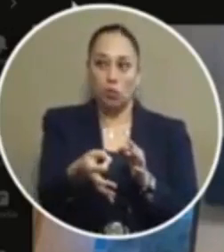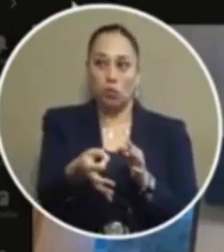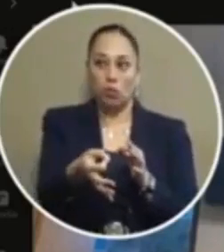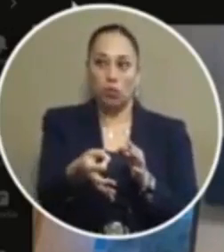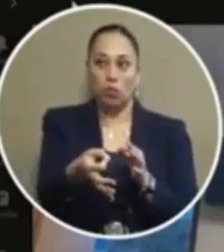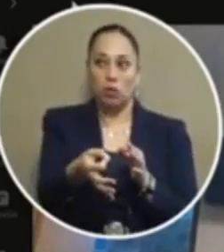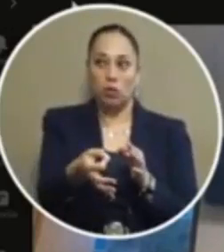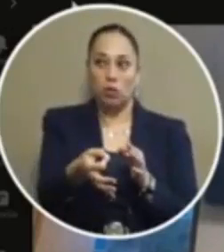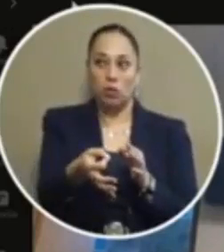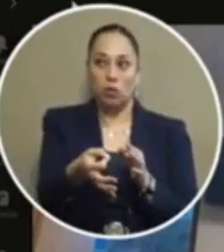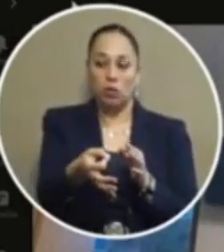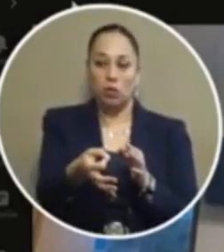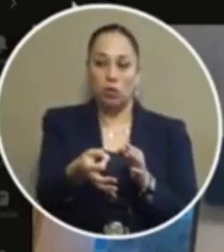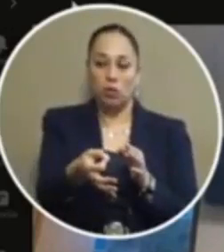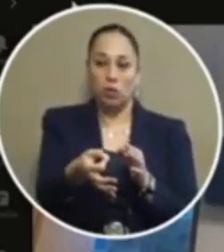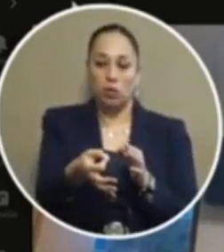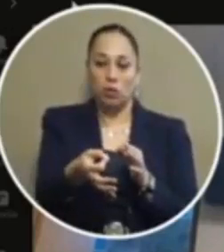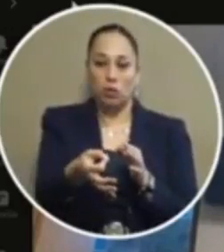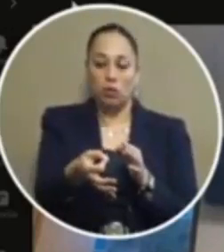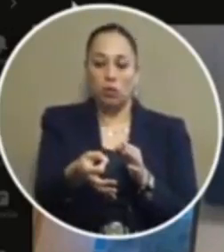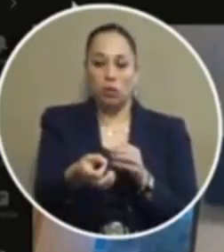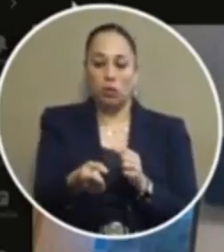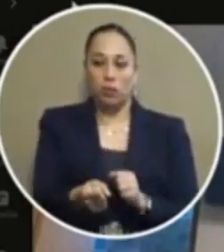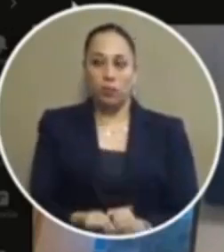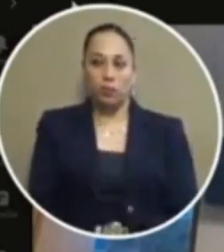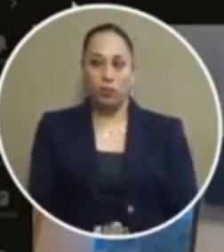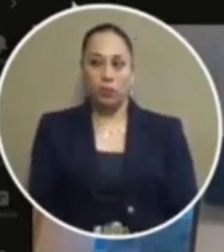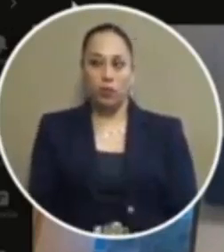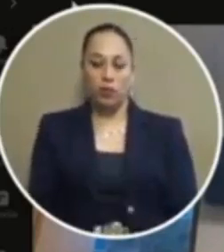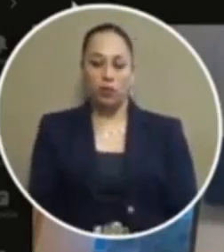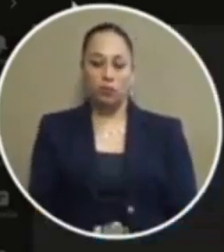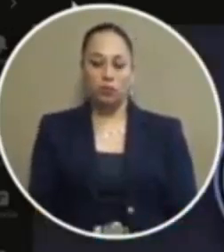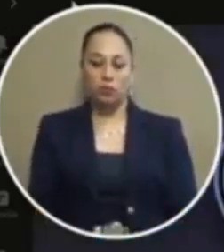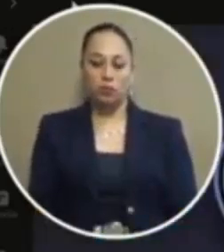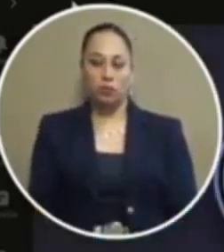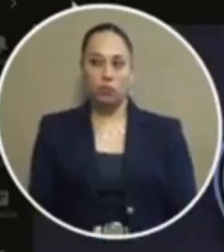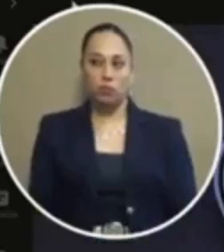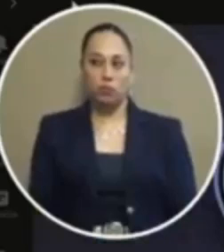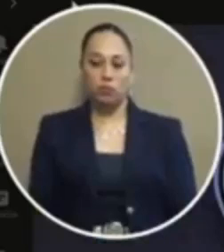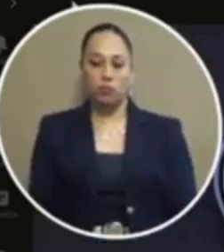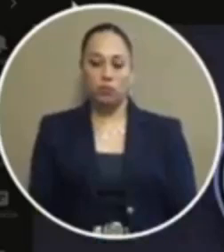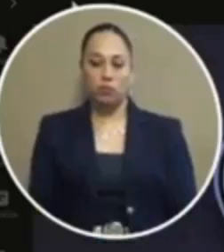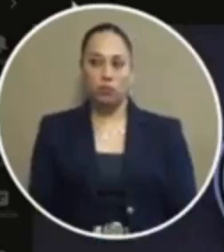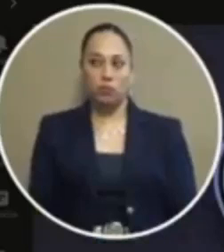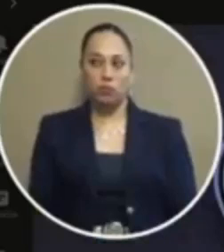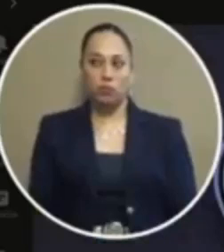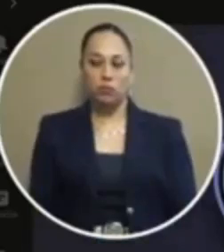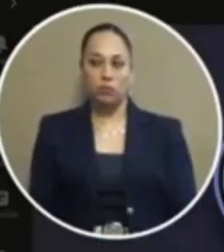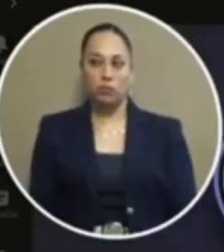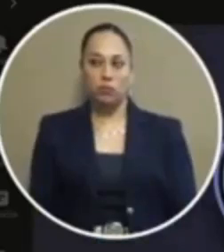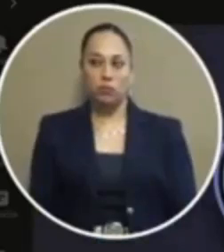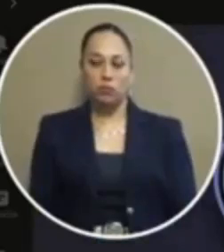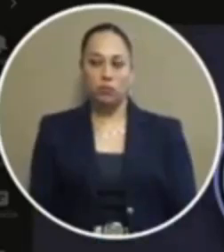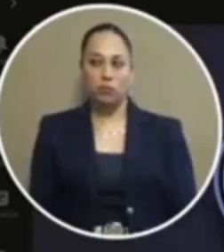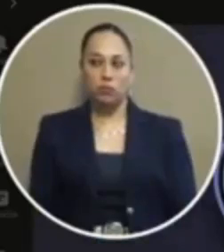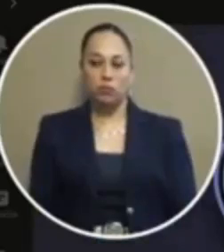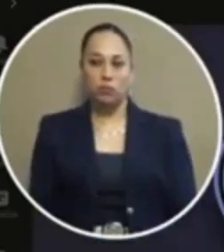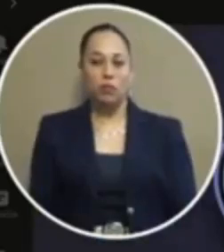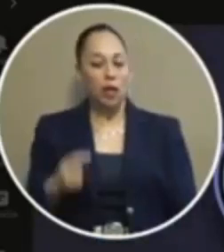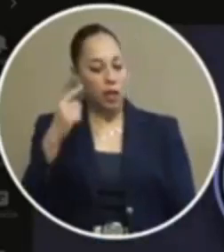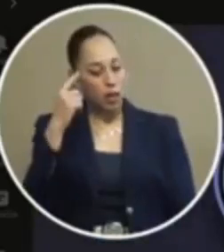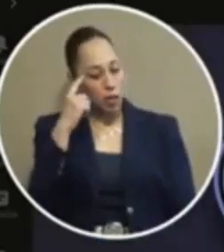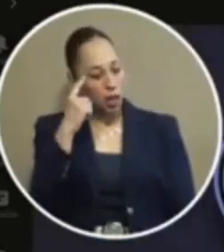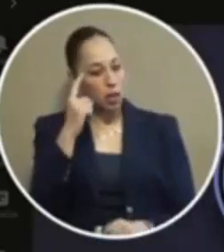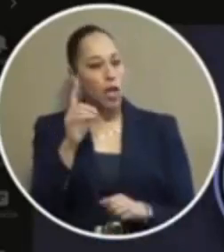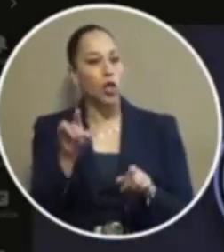i think that part of the frustration